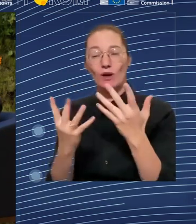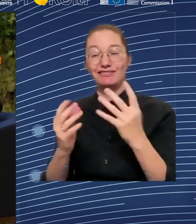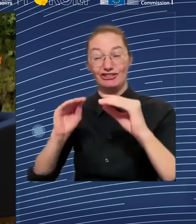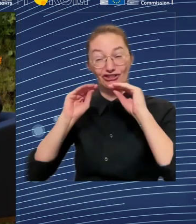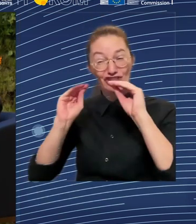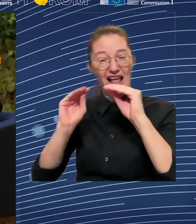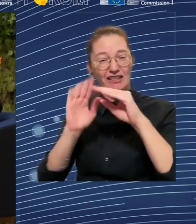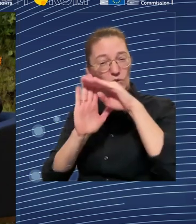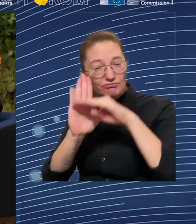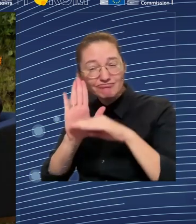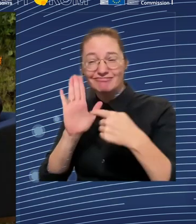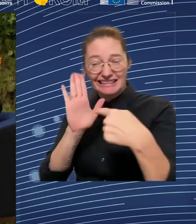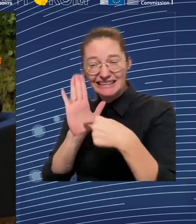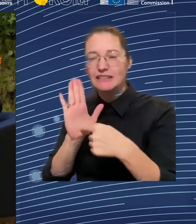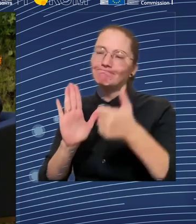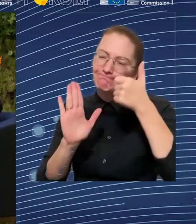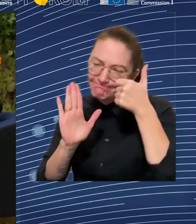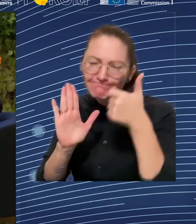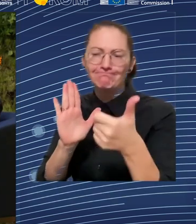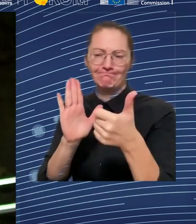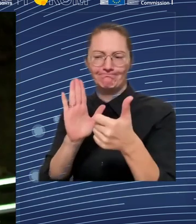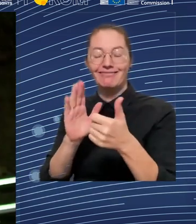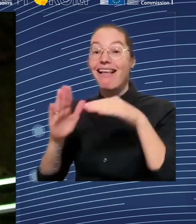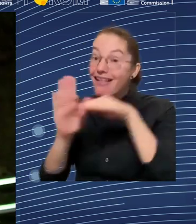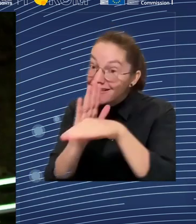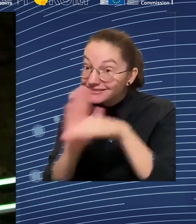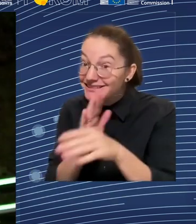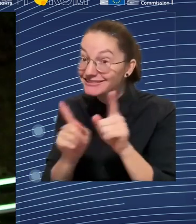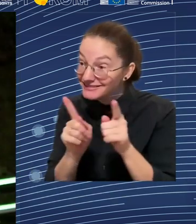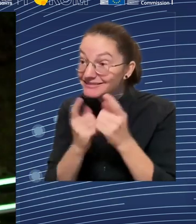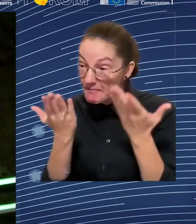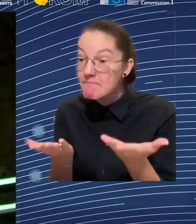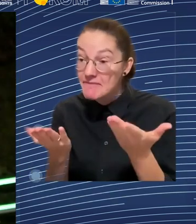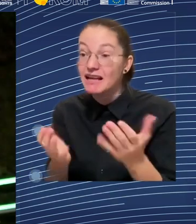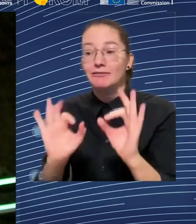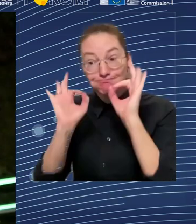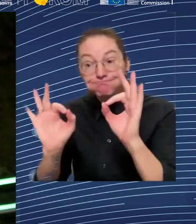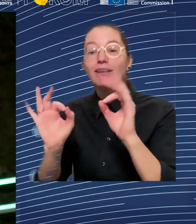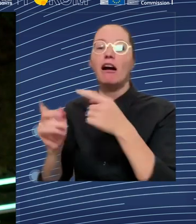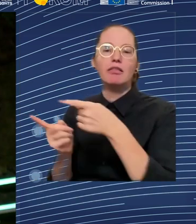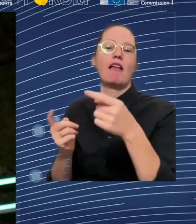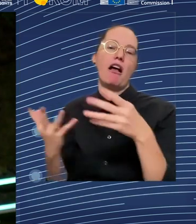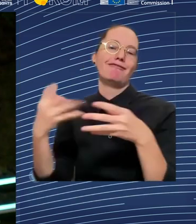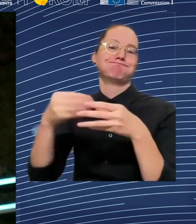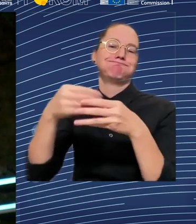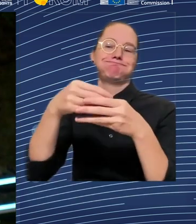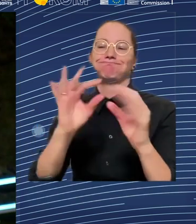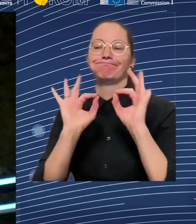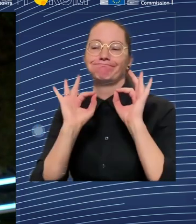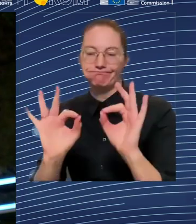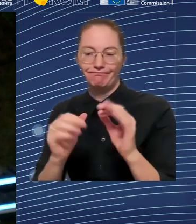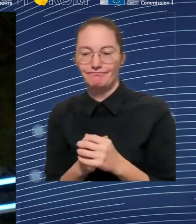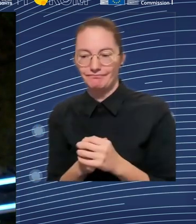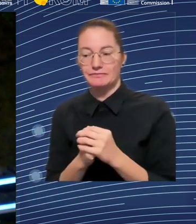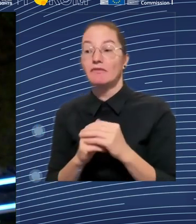already have. So it's not about putting them back into the classroom and learning entirely new skills. It's about recognizing what skills they have